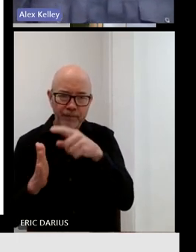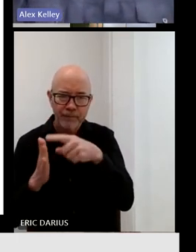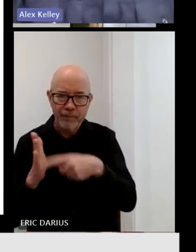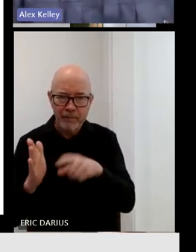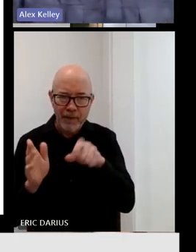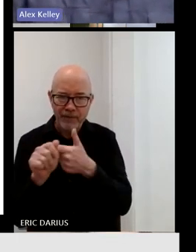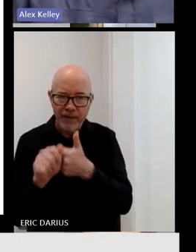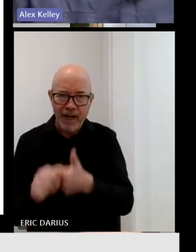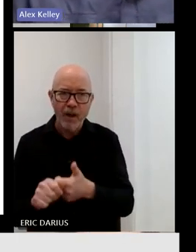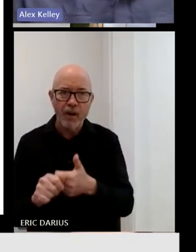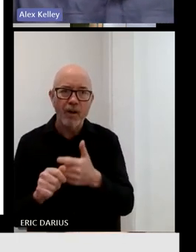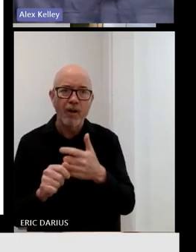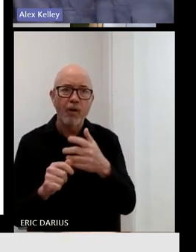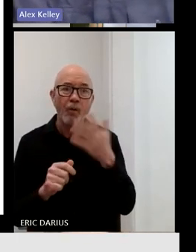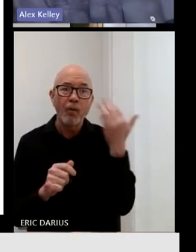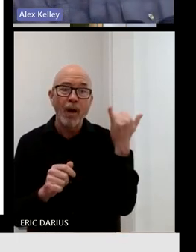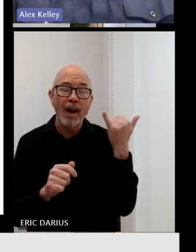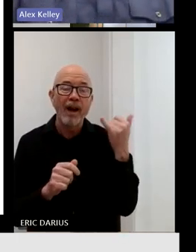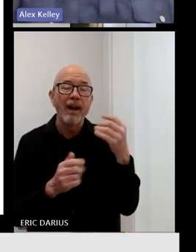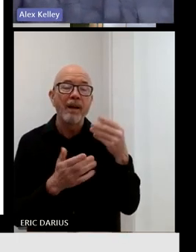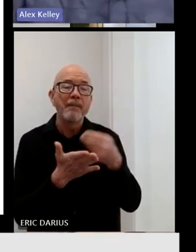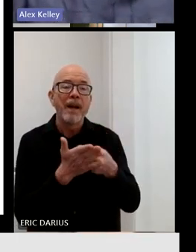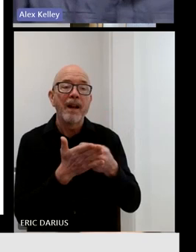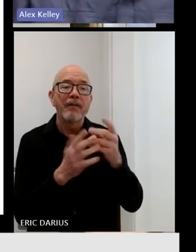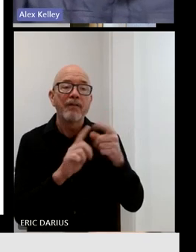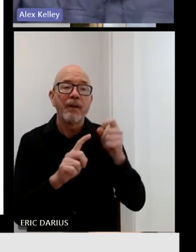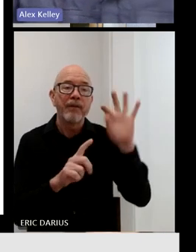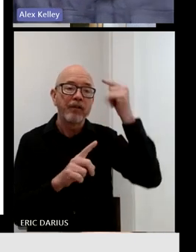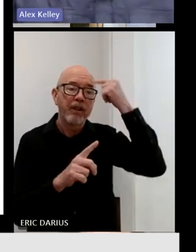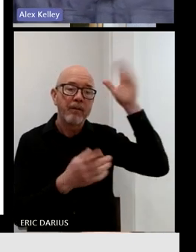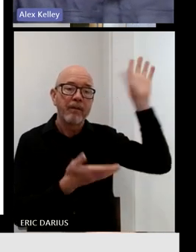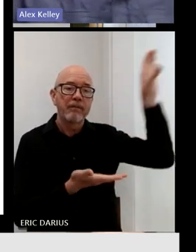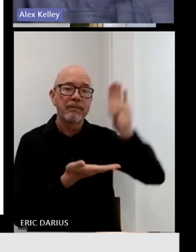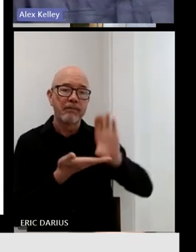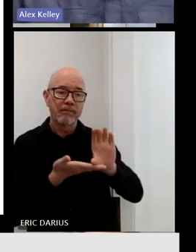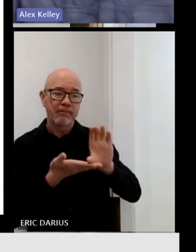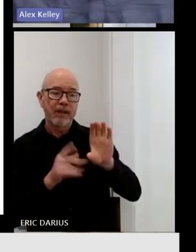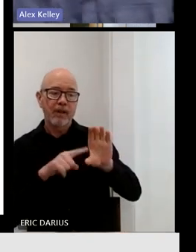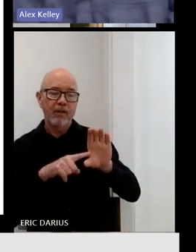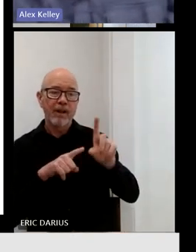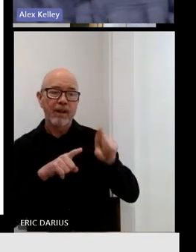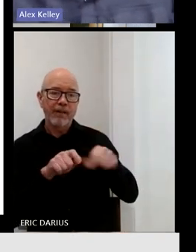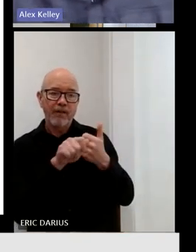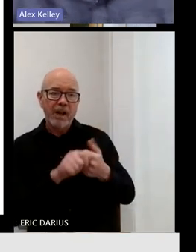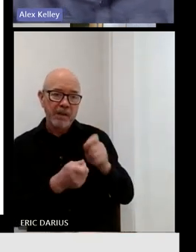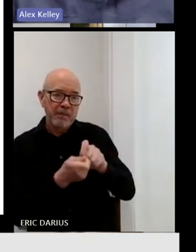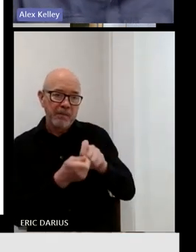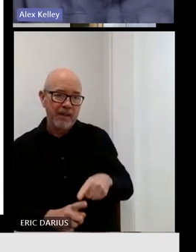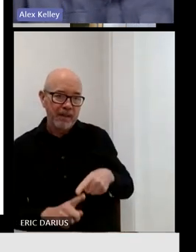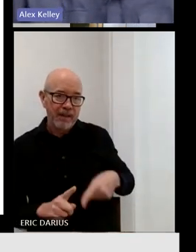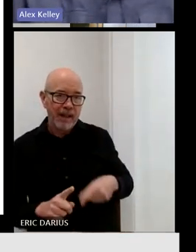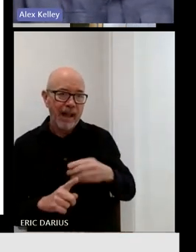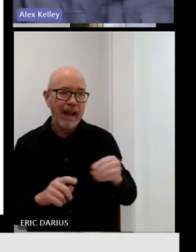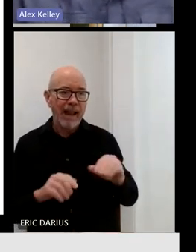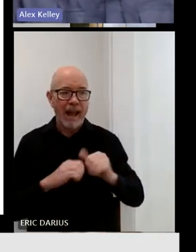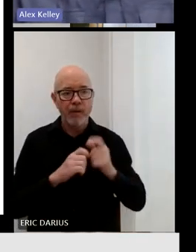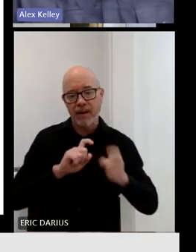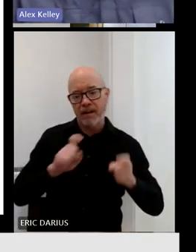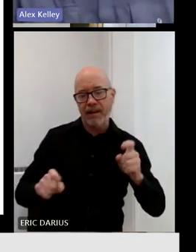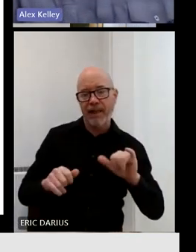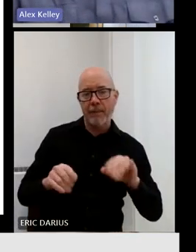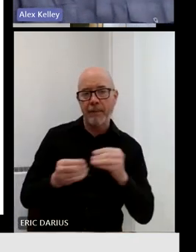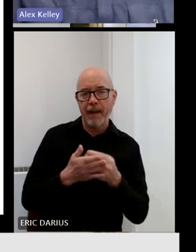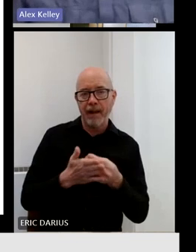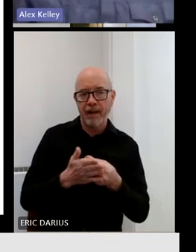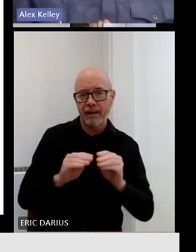we received from the federal government, from the NTIA. However, there's a couple things in here that we noted that could make those deployments easier. First